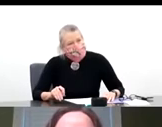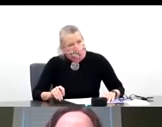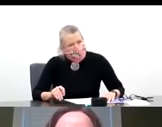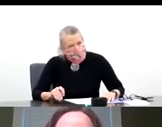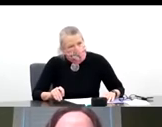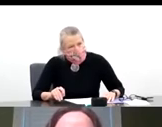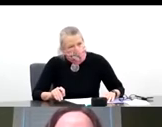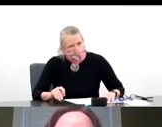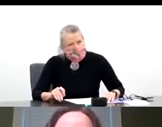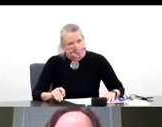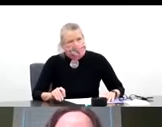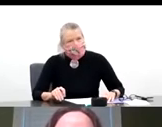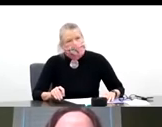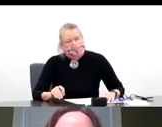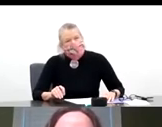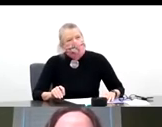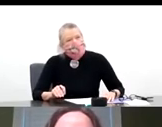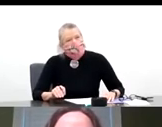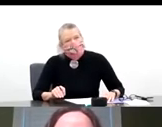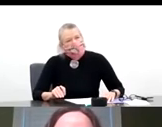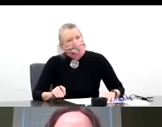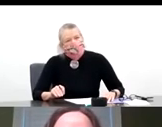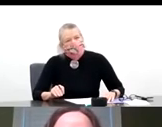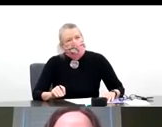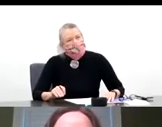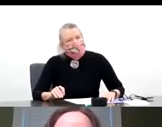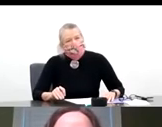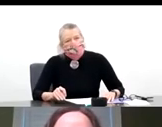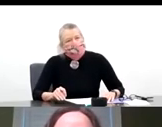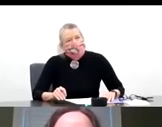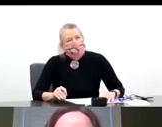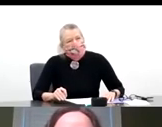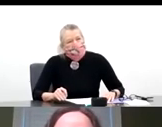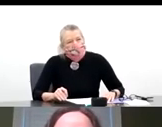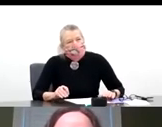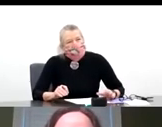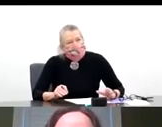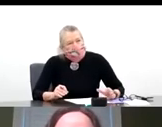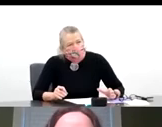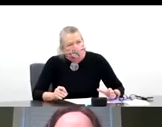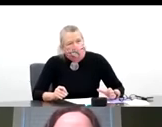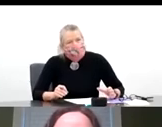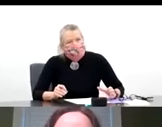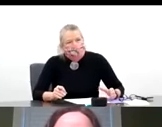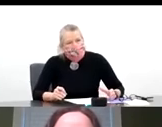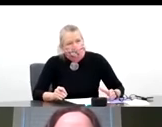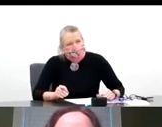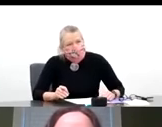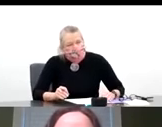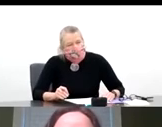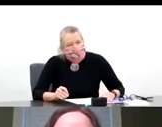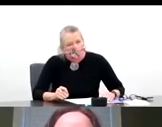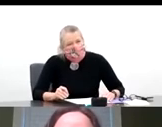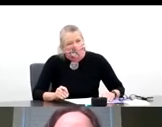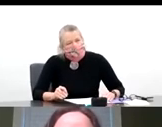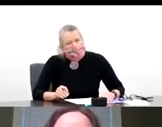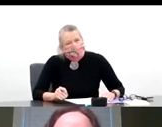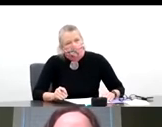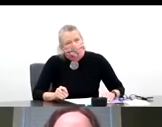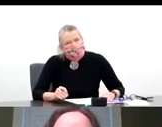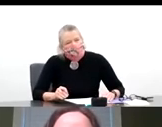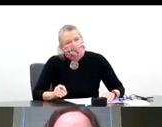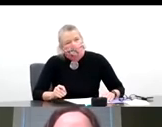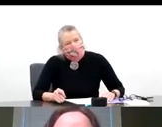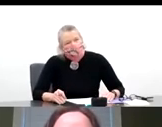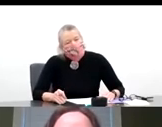six presidents. He is, I would say, without a doubt, the world's leader in infectious disease. And I